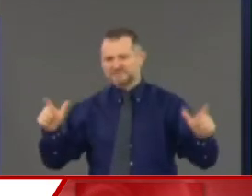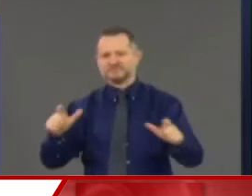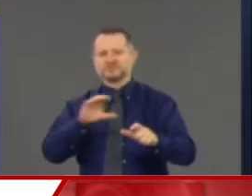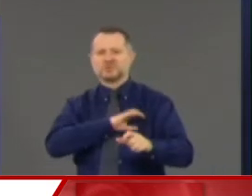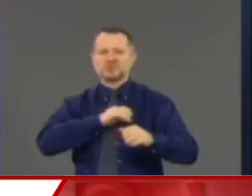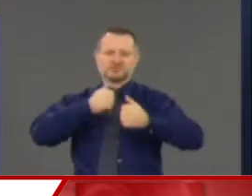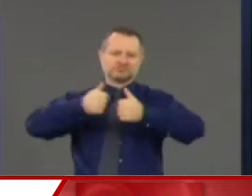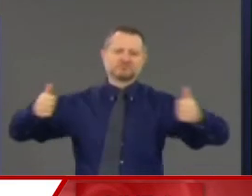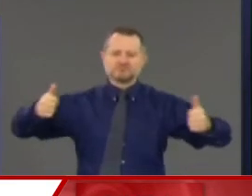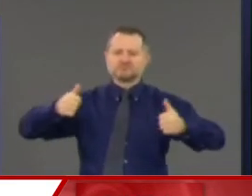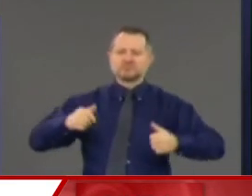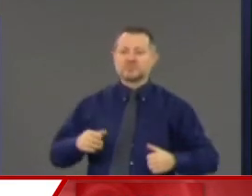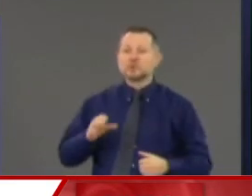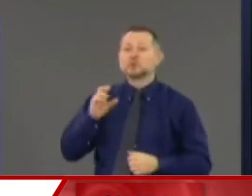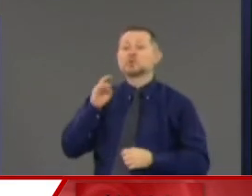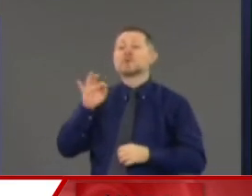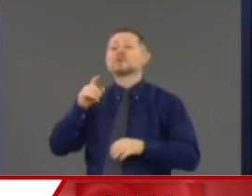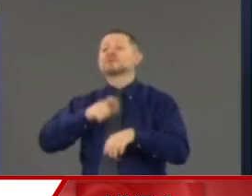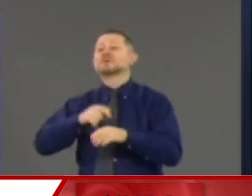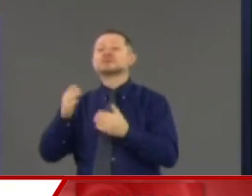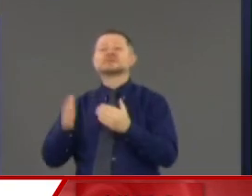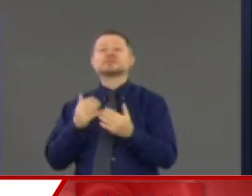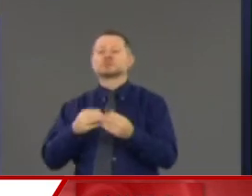a silver bullet, by the way.